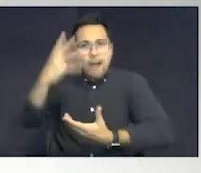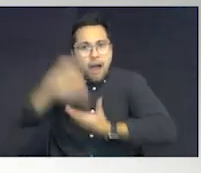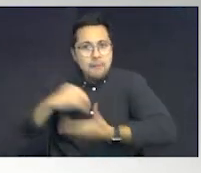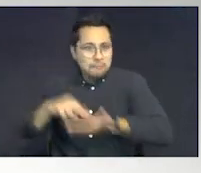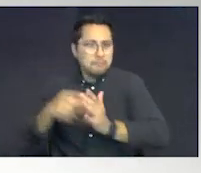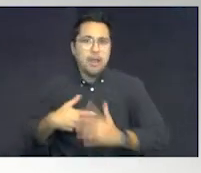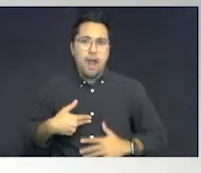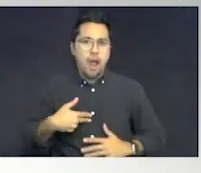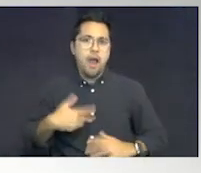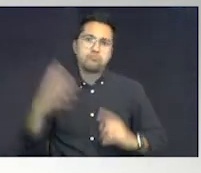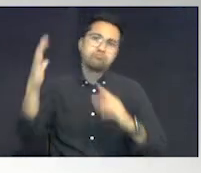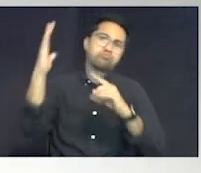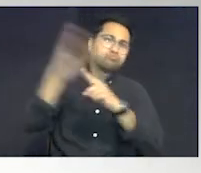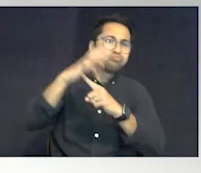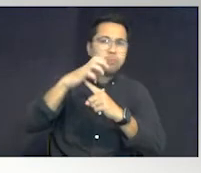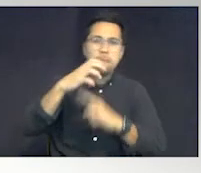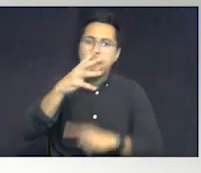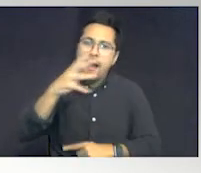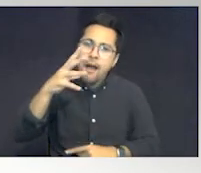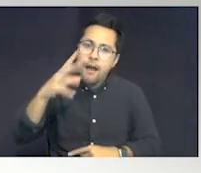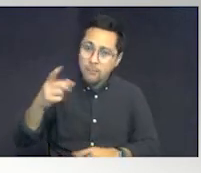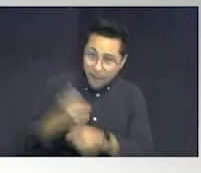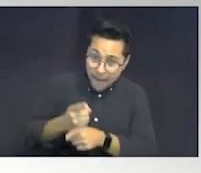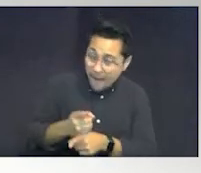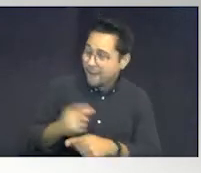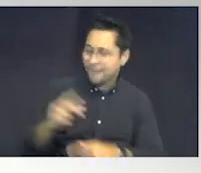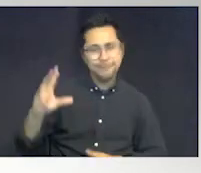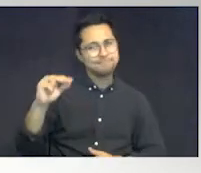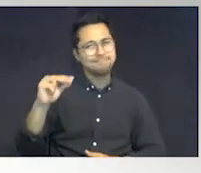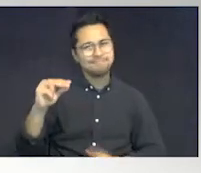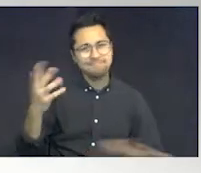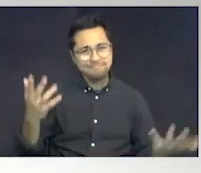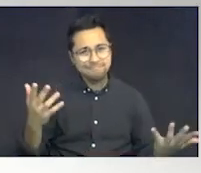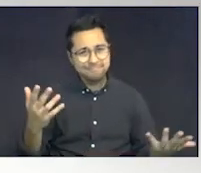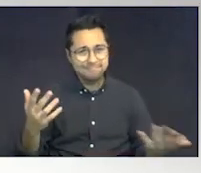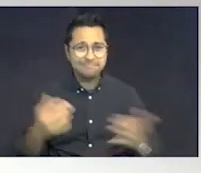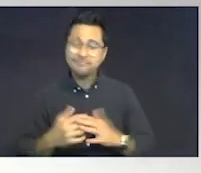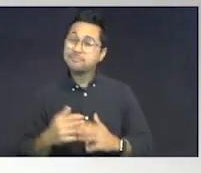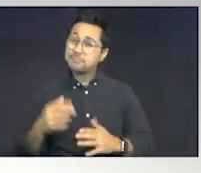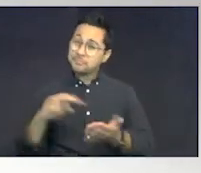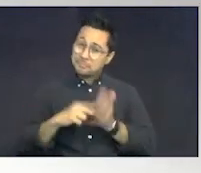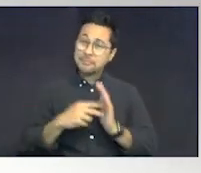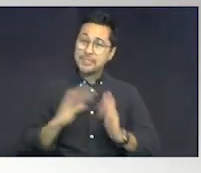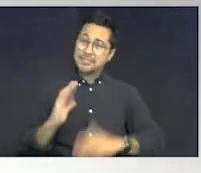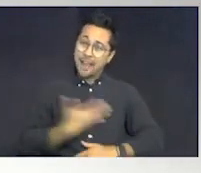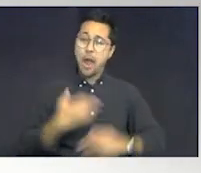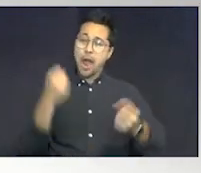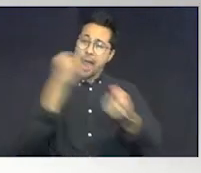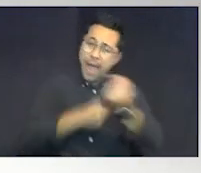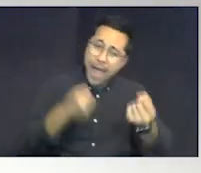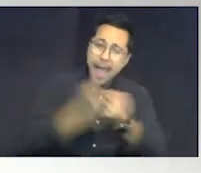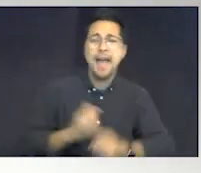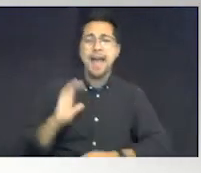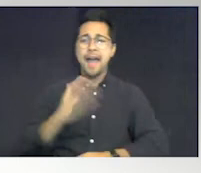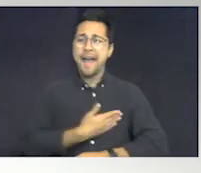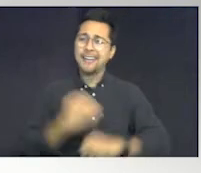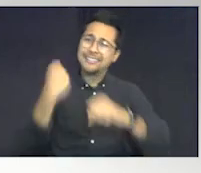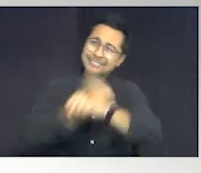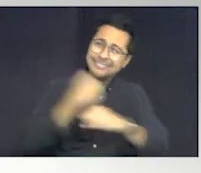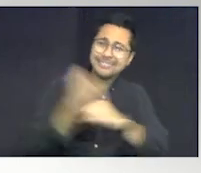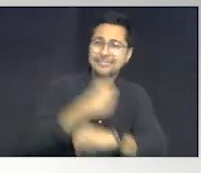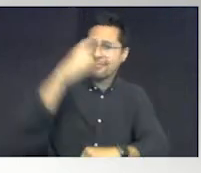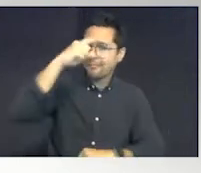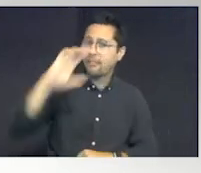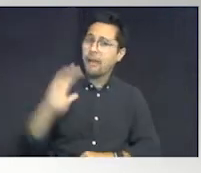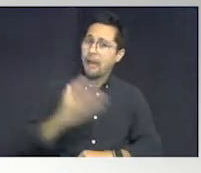Right? It doesn't. It doesn't do this. It's our advocacy and our fighting for our children's